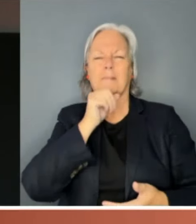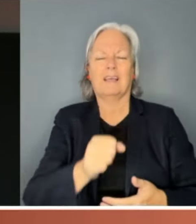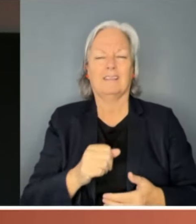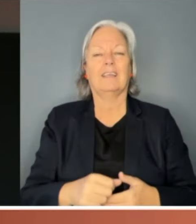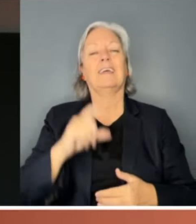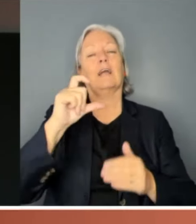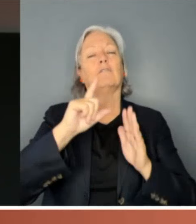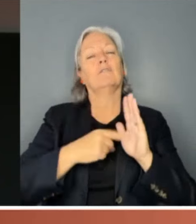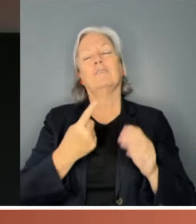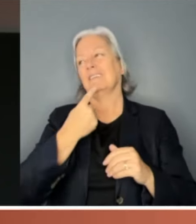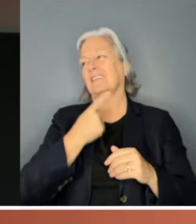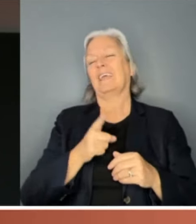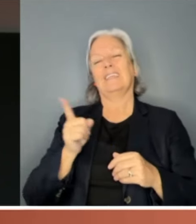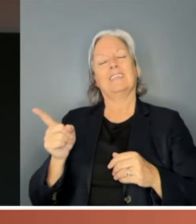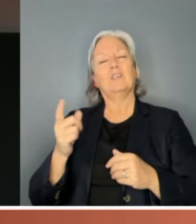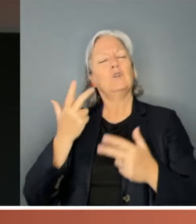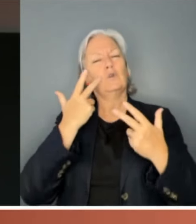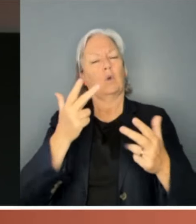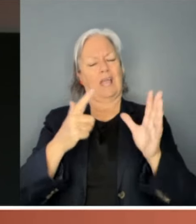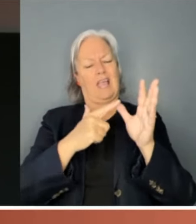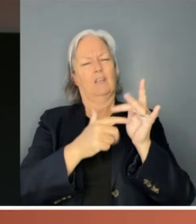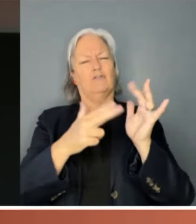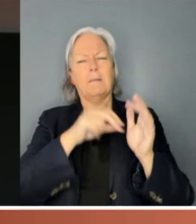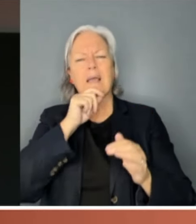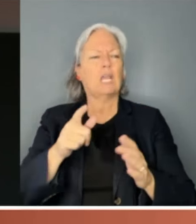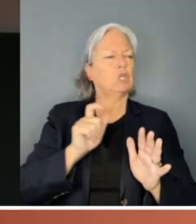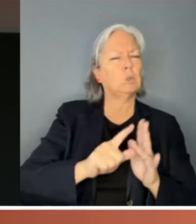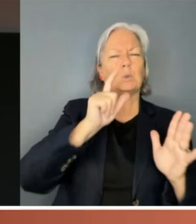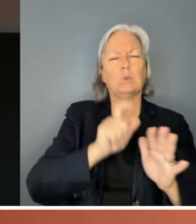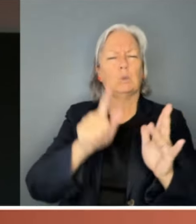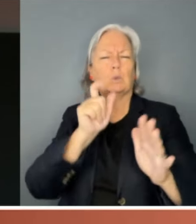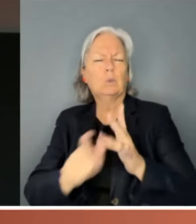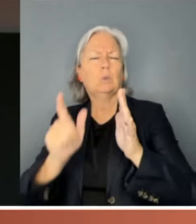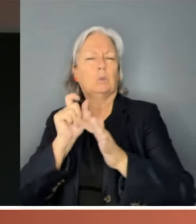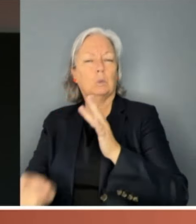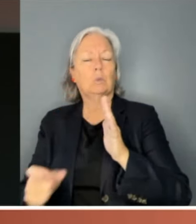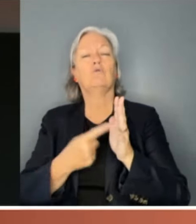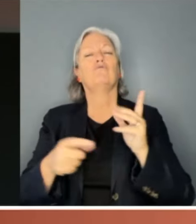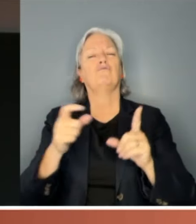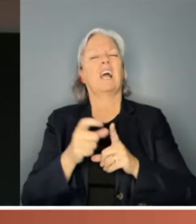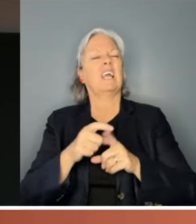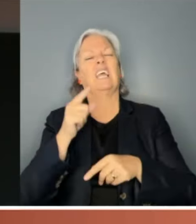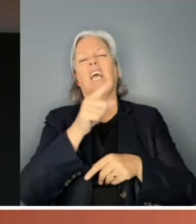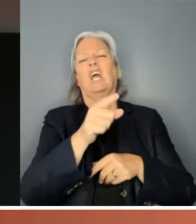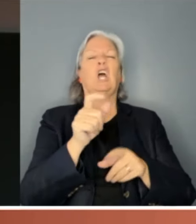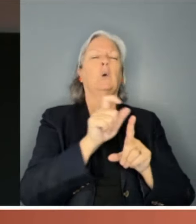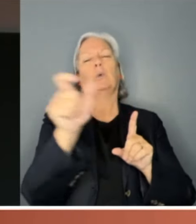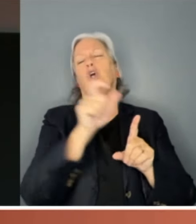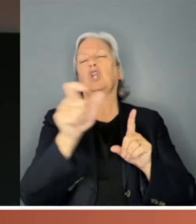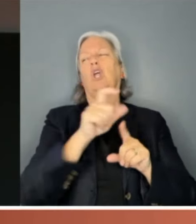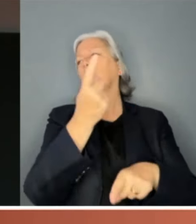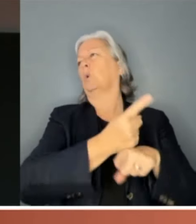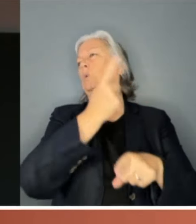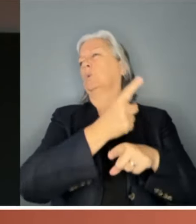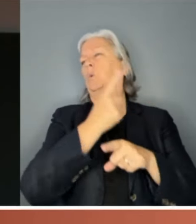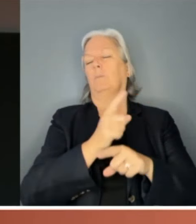an image of an action man who got things done, while depicting Rudd as a wordy nerd who was all talk and no action.